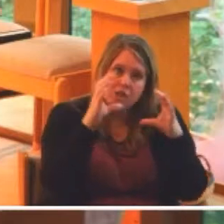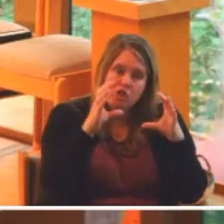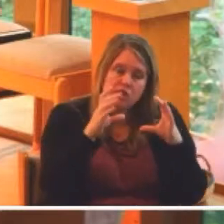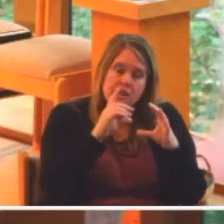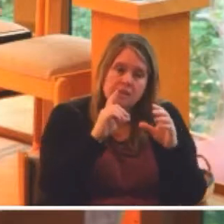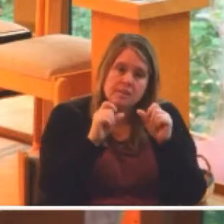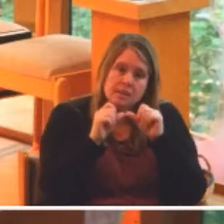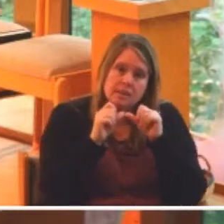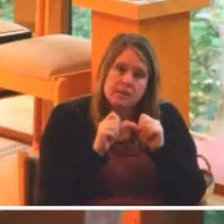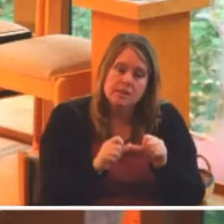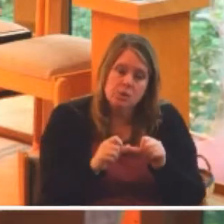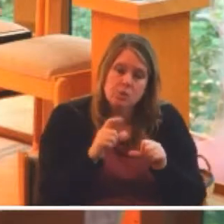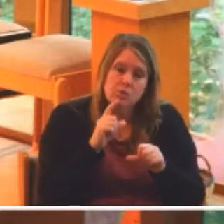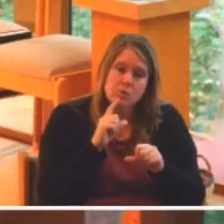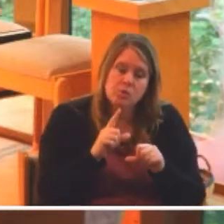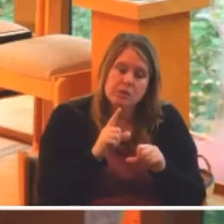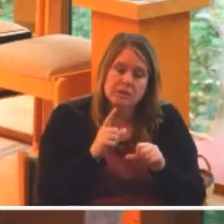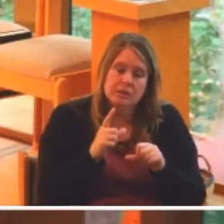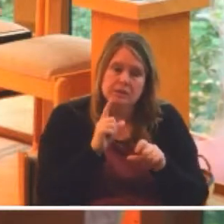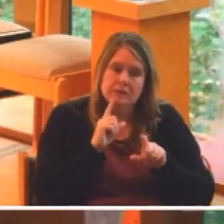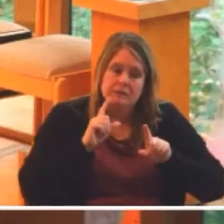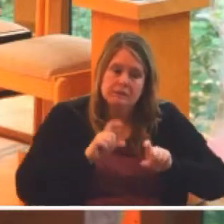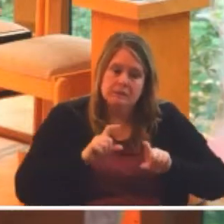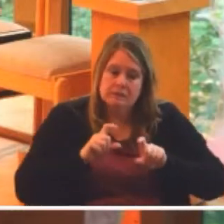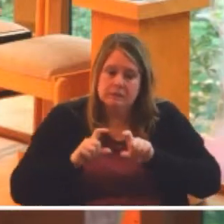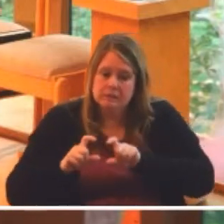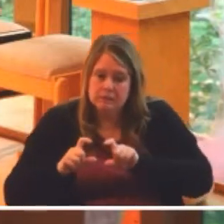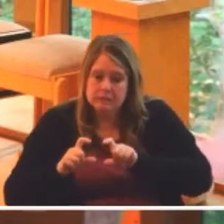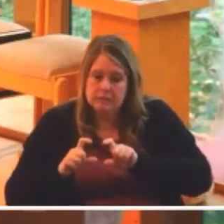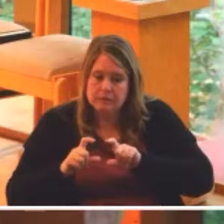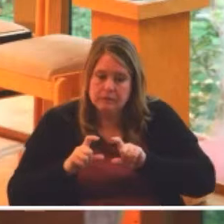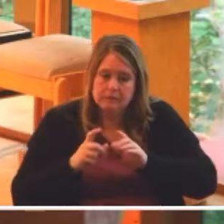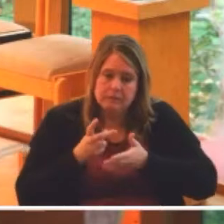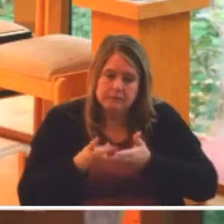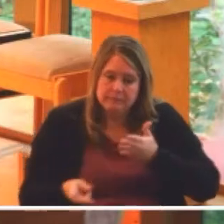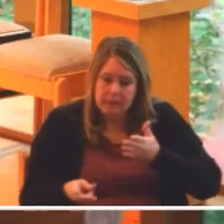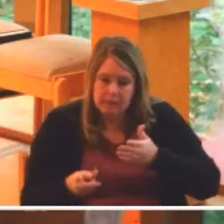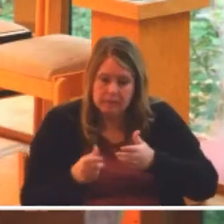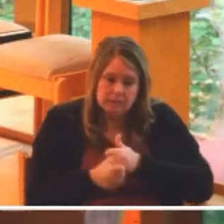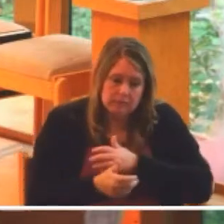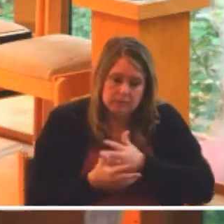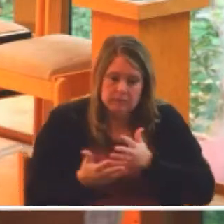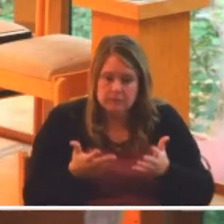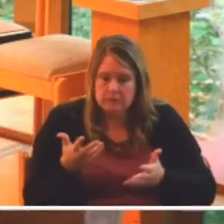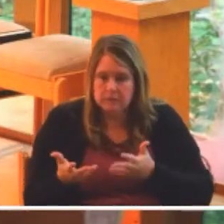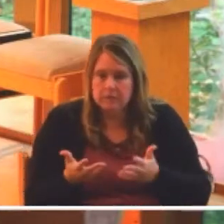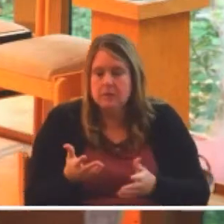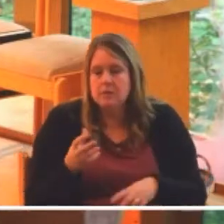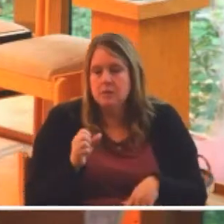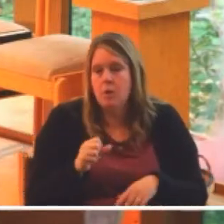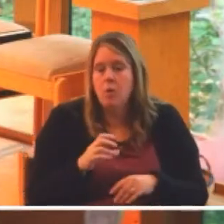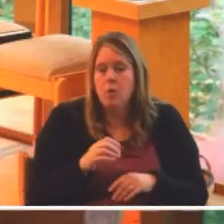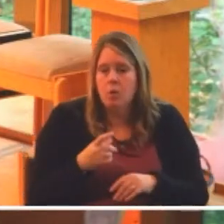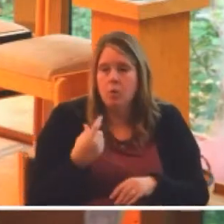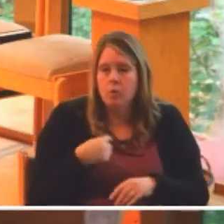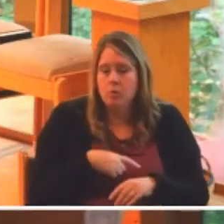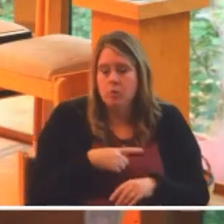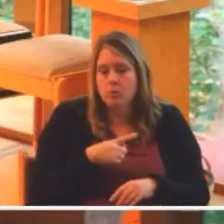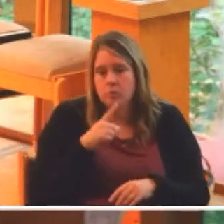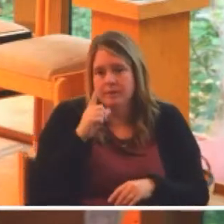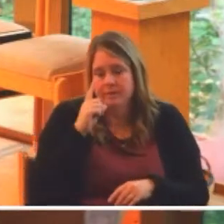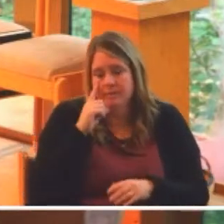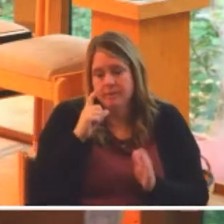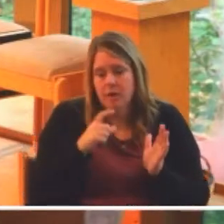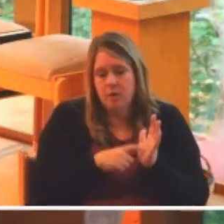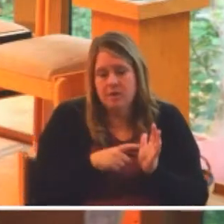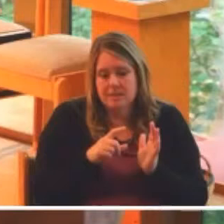fire and re-fire. I told you earlier that the Economist's Democracy Index has placed the U.S. as a flawed